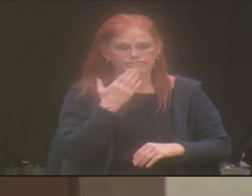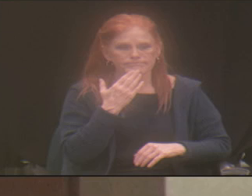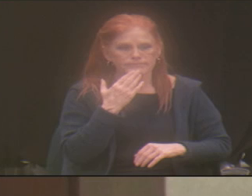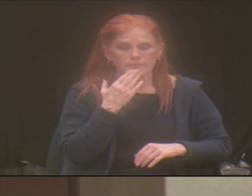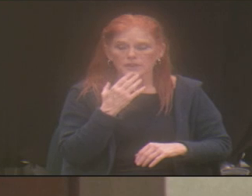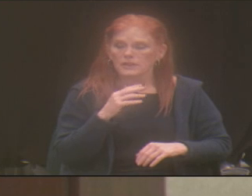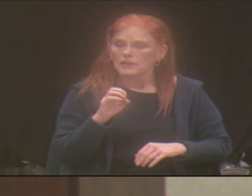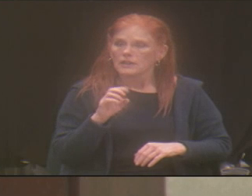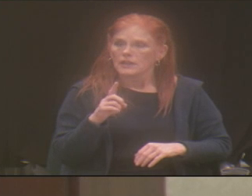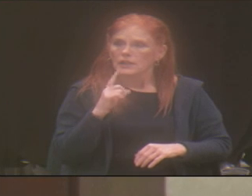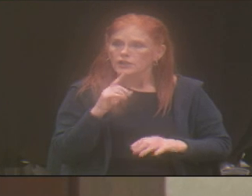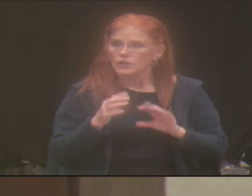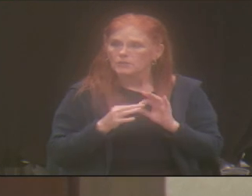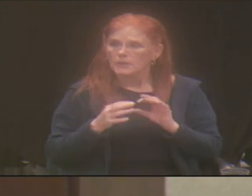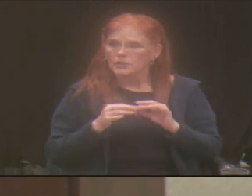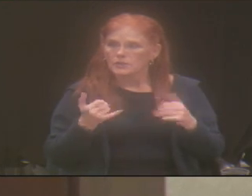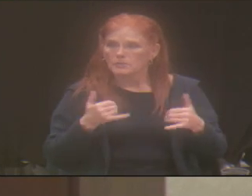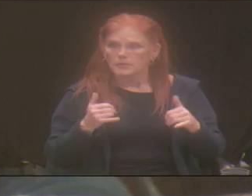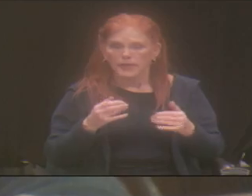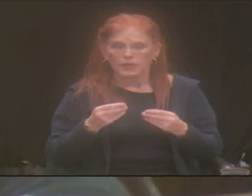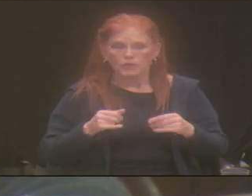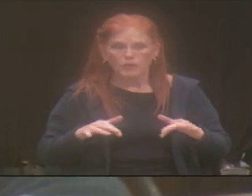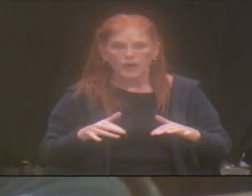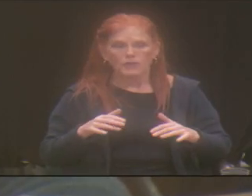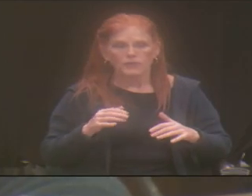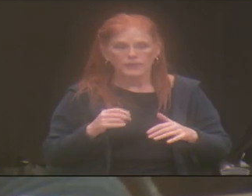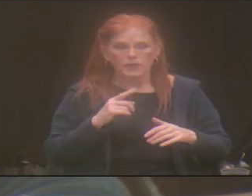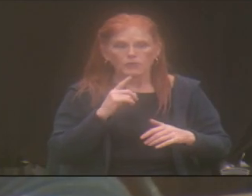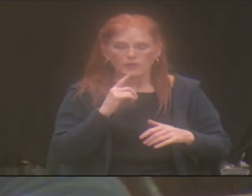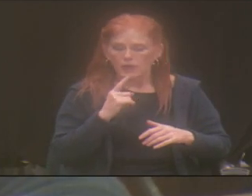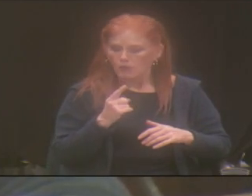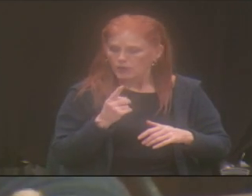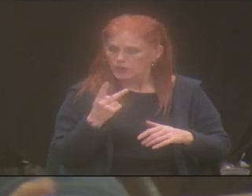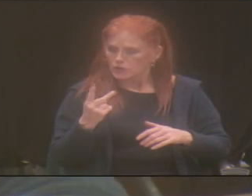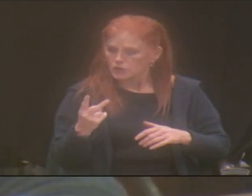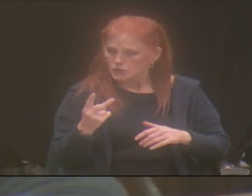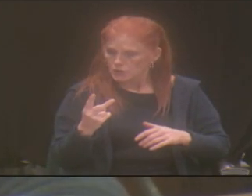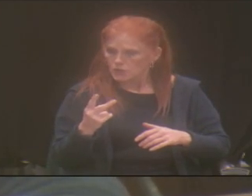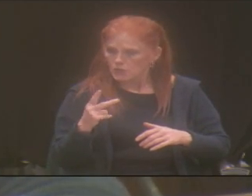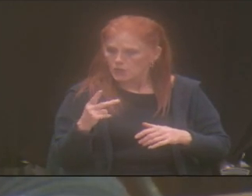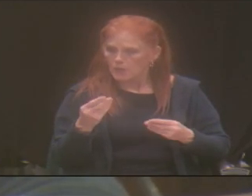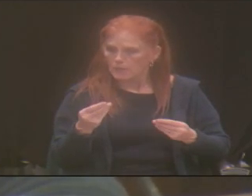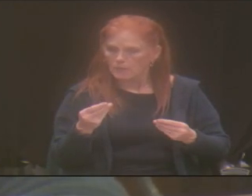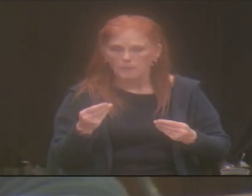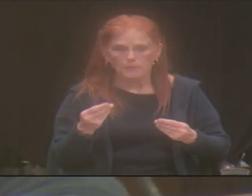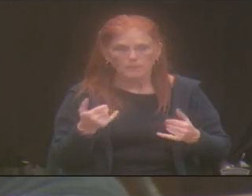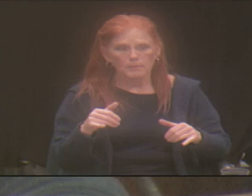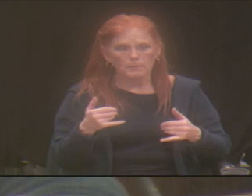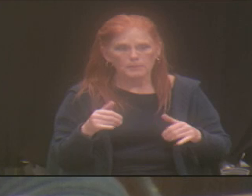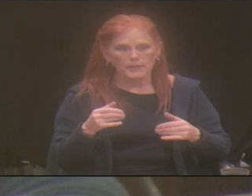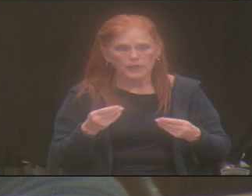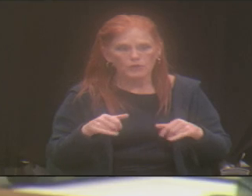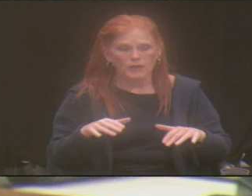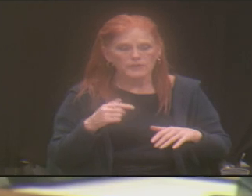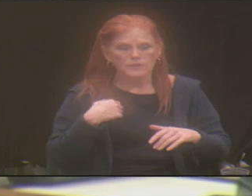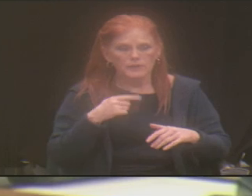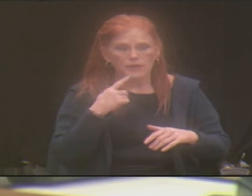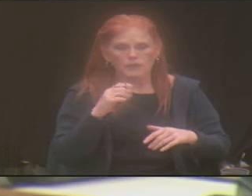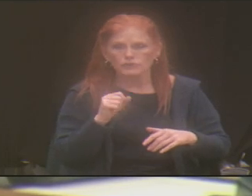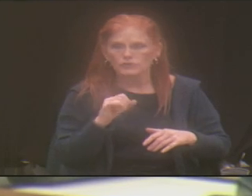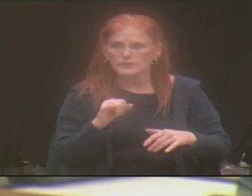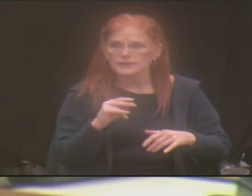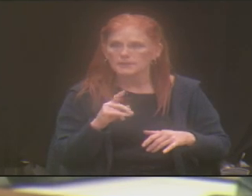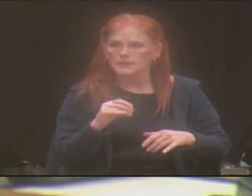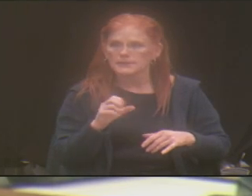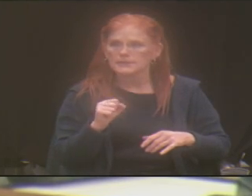You mentioned playgrounds. There are actually a couple of accessible playgrounds in Omaha. Have you been out to Seymour Smith Park? Yes. Yes.